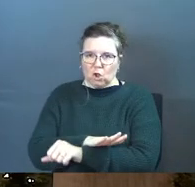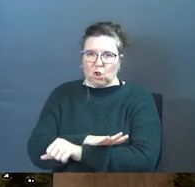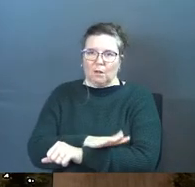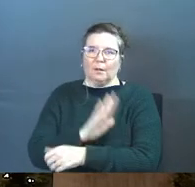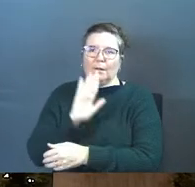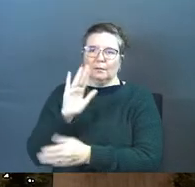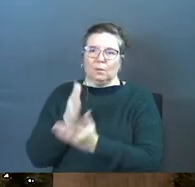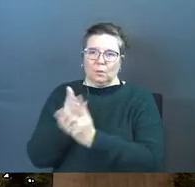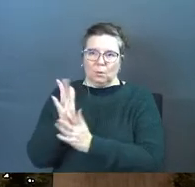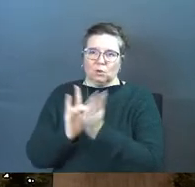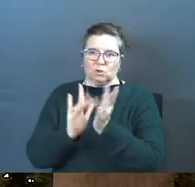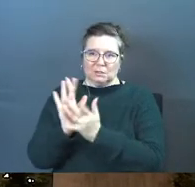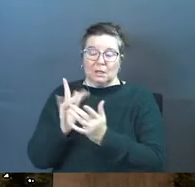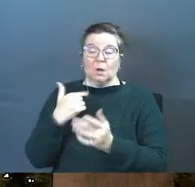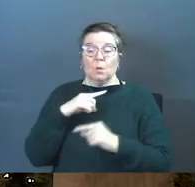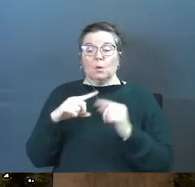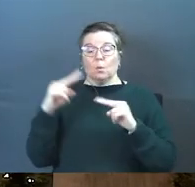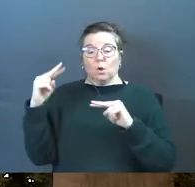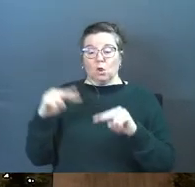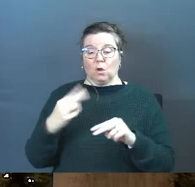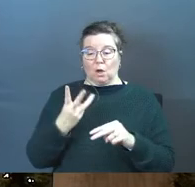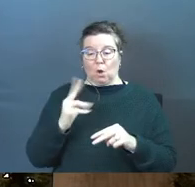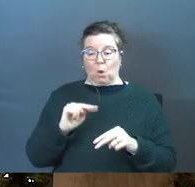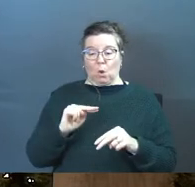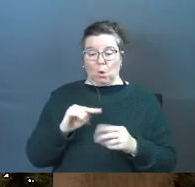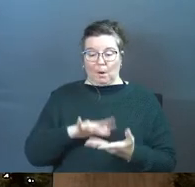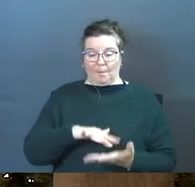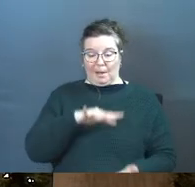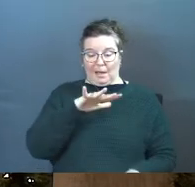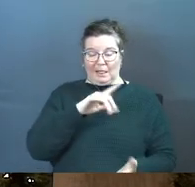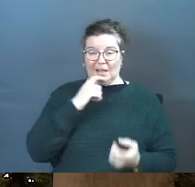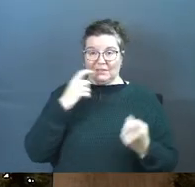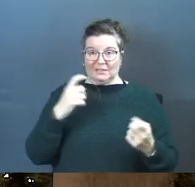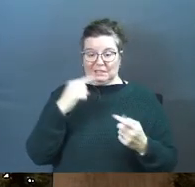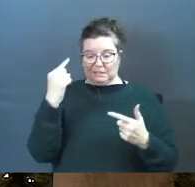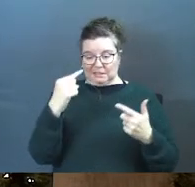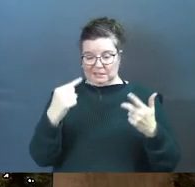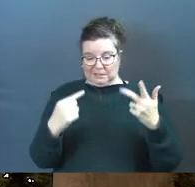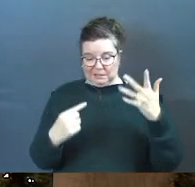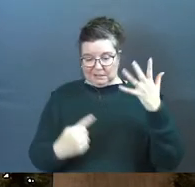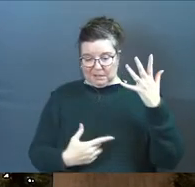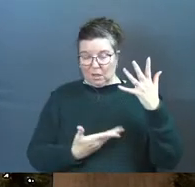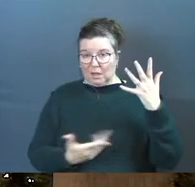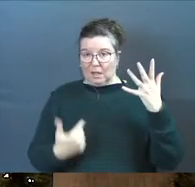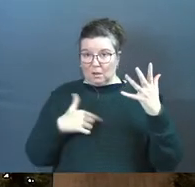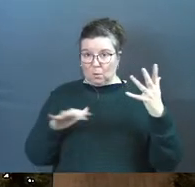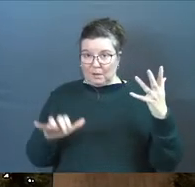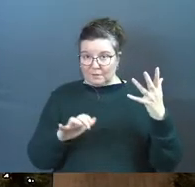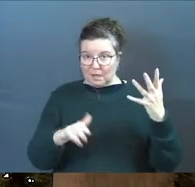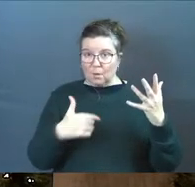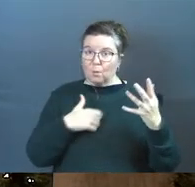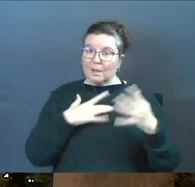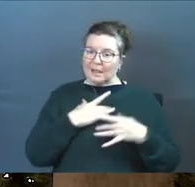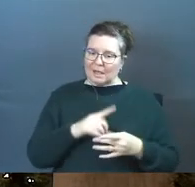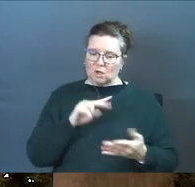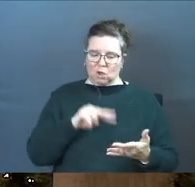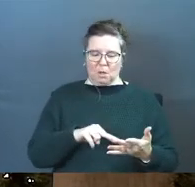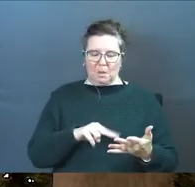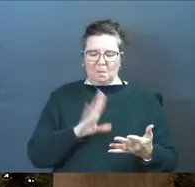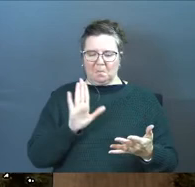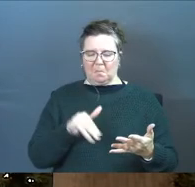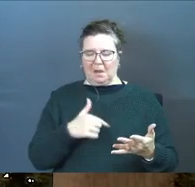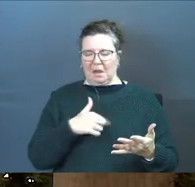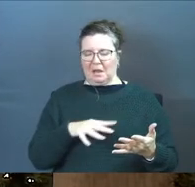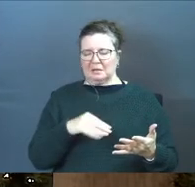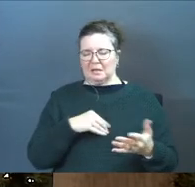by Jesus. When we look at our own pile of sin for our own things that we have done we like to look at it and